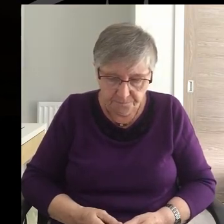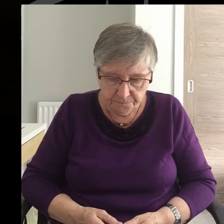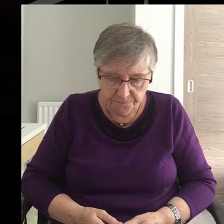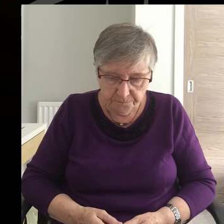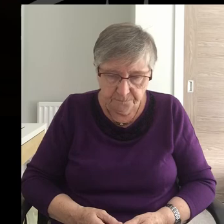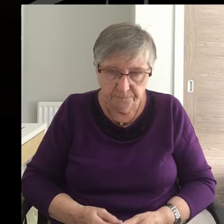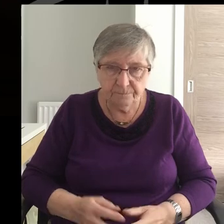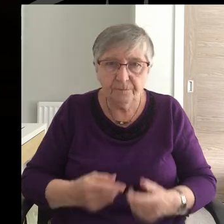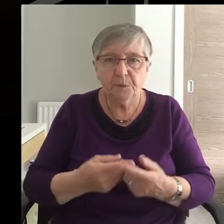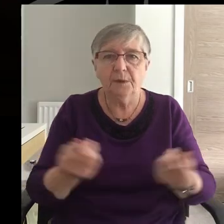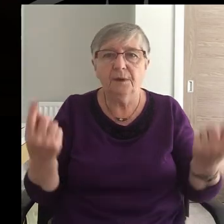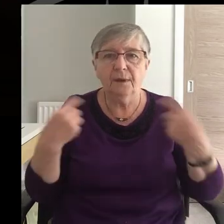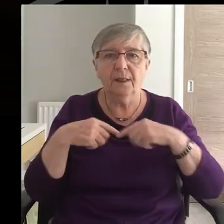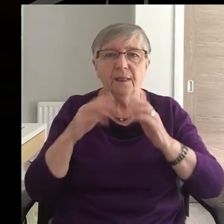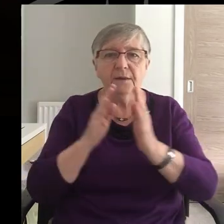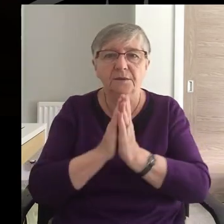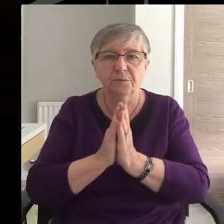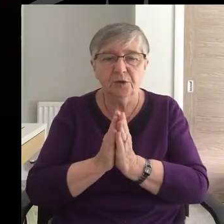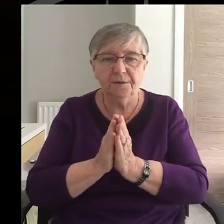Let us pray